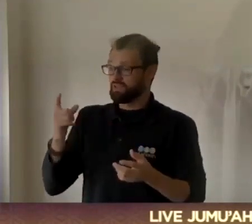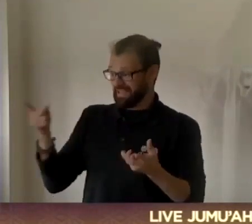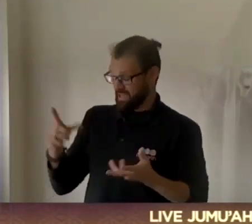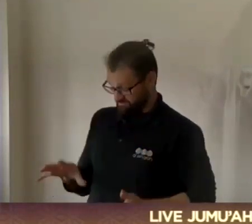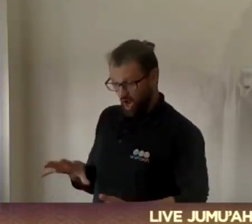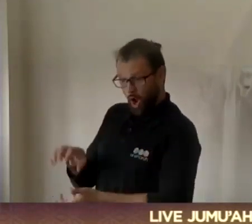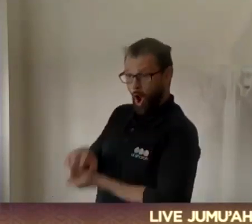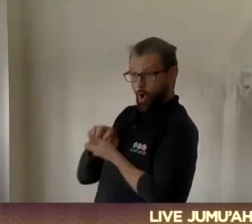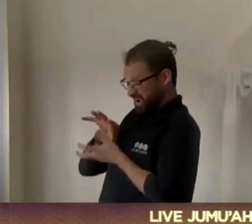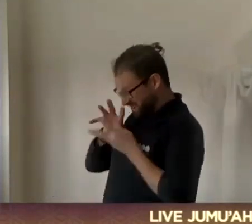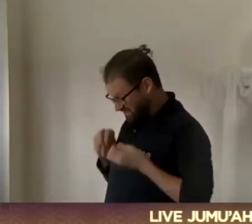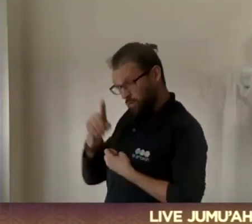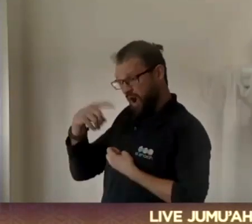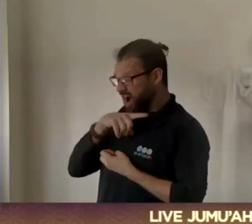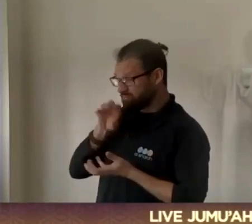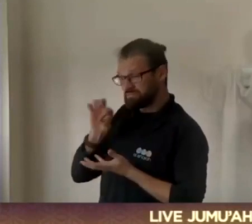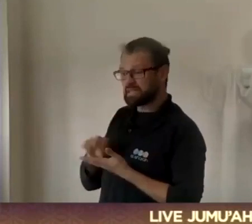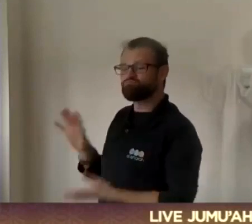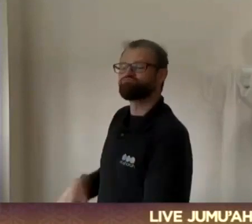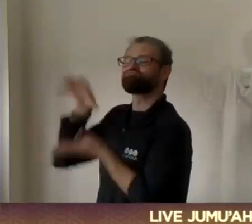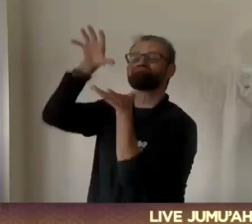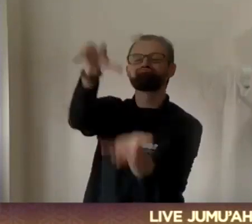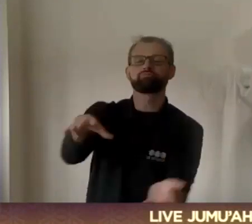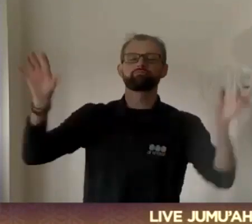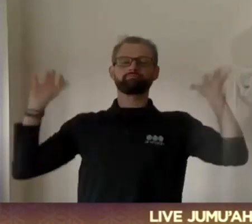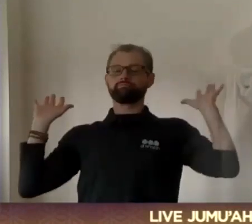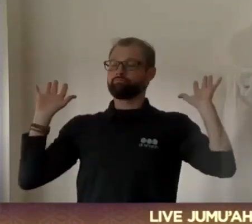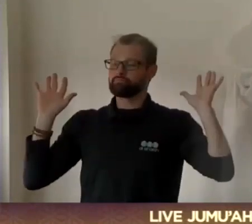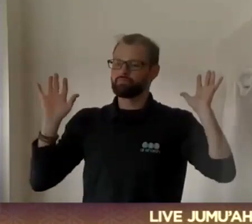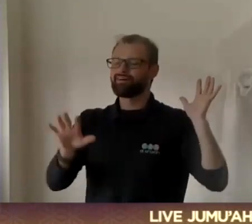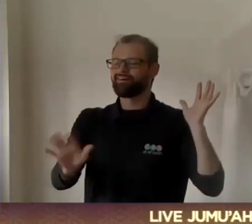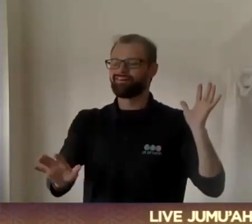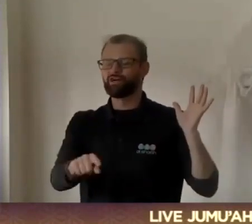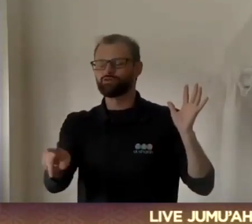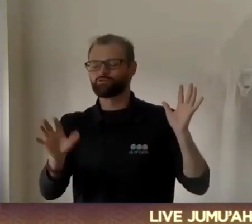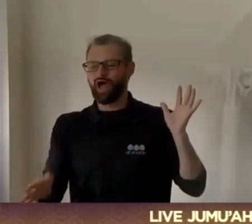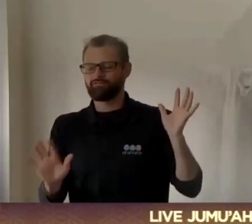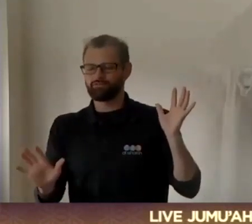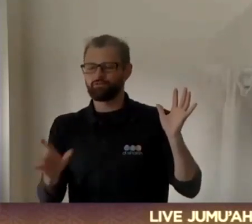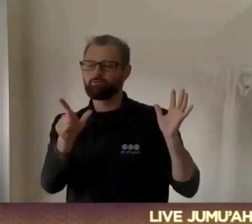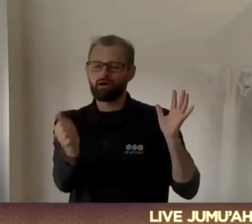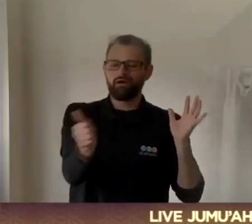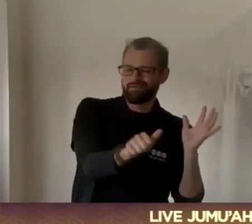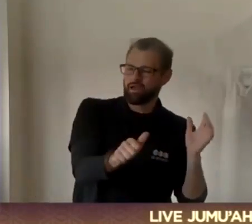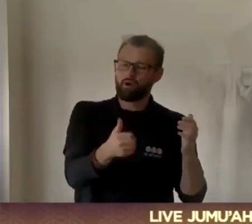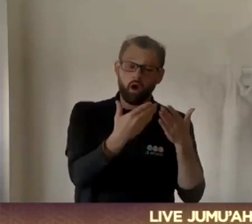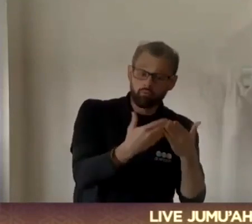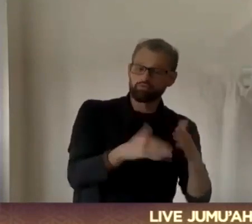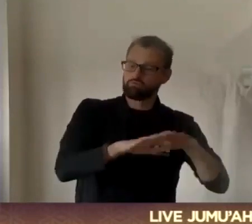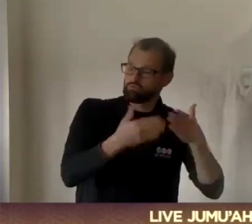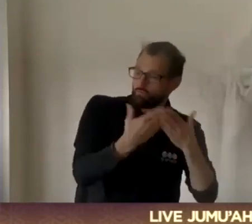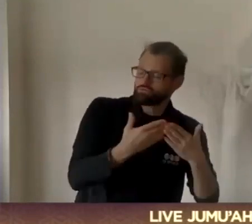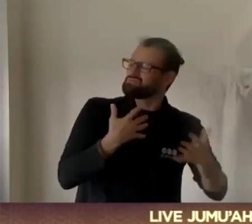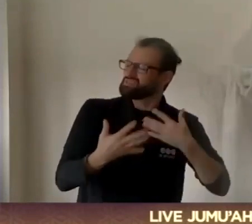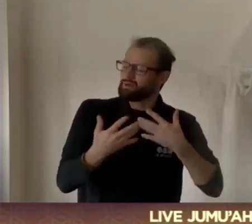what he had. No one's asking you for 100 percent. All we are saying, reach out to your neighbor for your own benefit. Muslim or non-Muslim. Reach